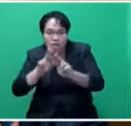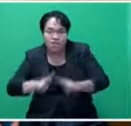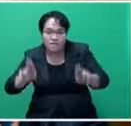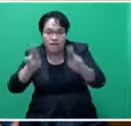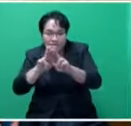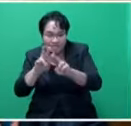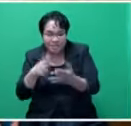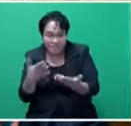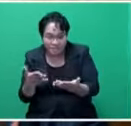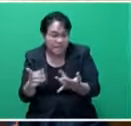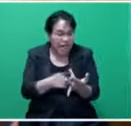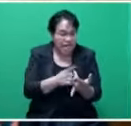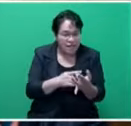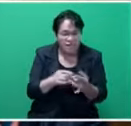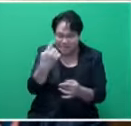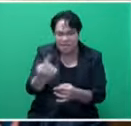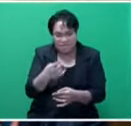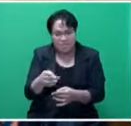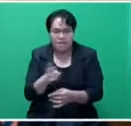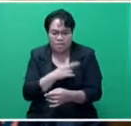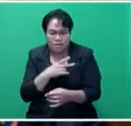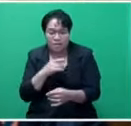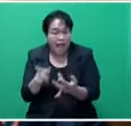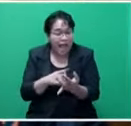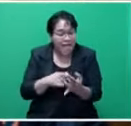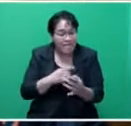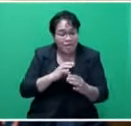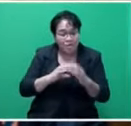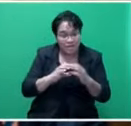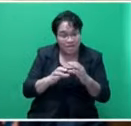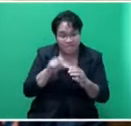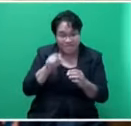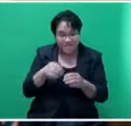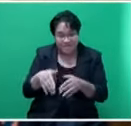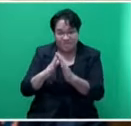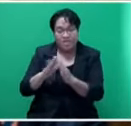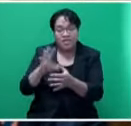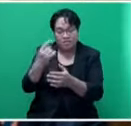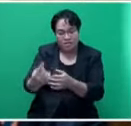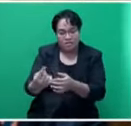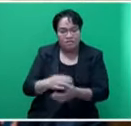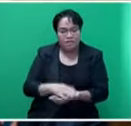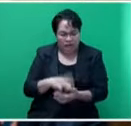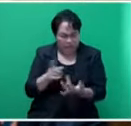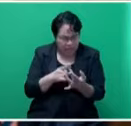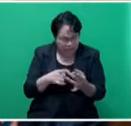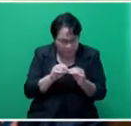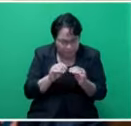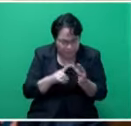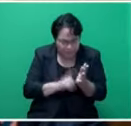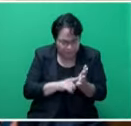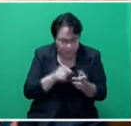where everybody puts their mask. The other one, this is how to get communication out. The other one is to, I believe, the deployment of